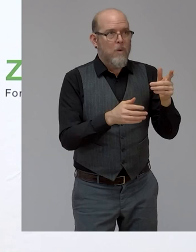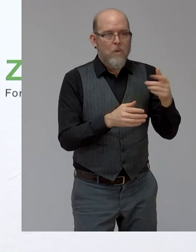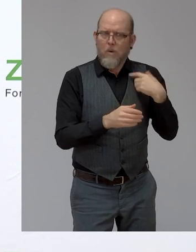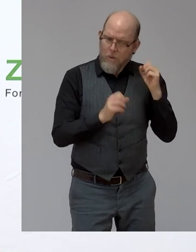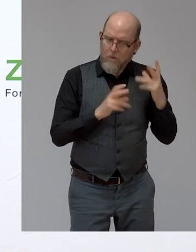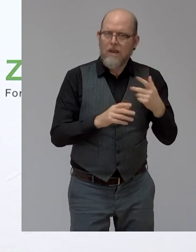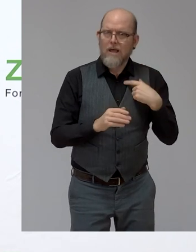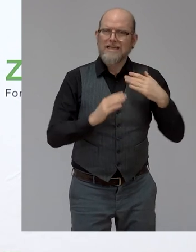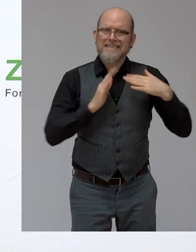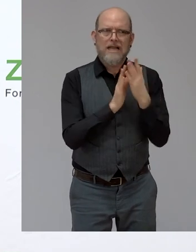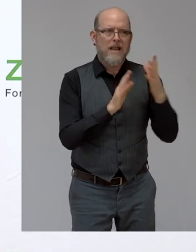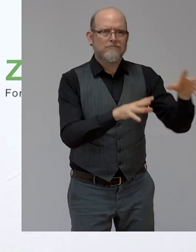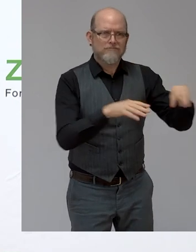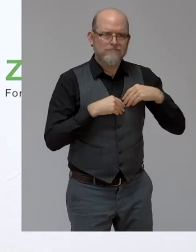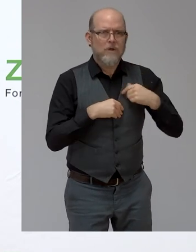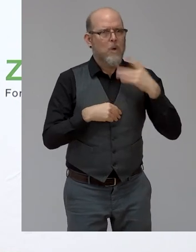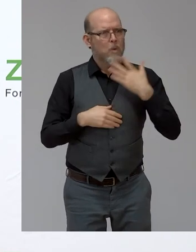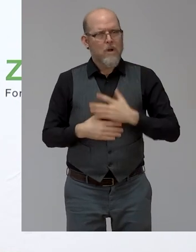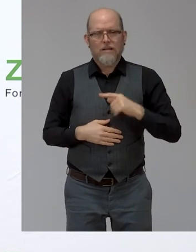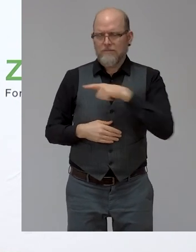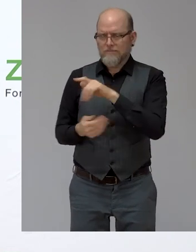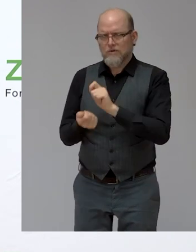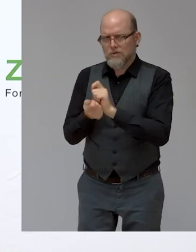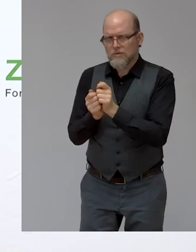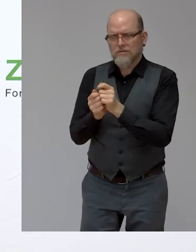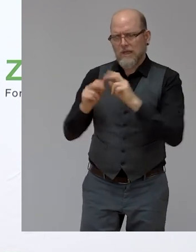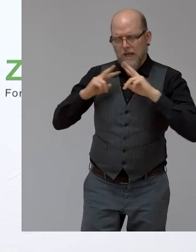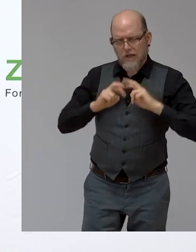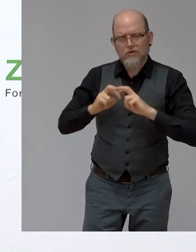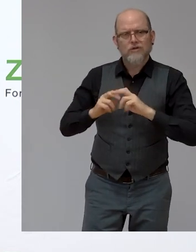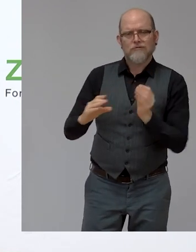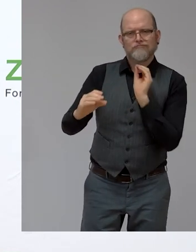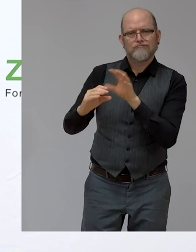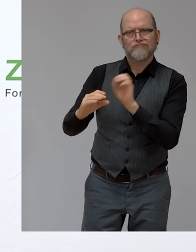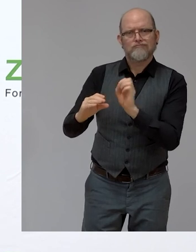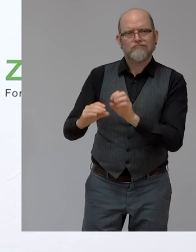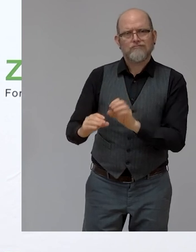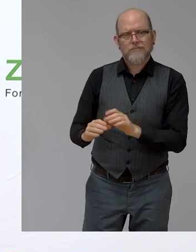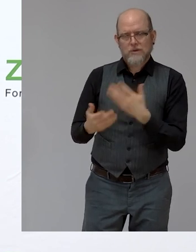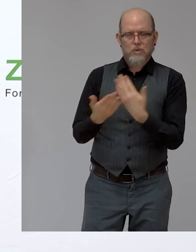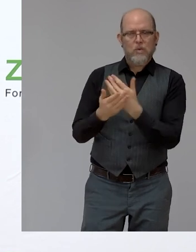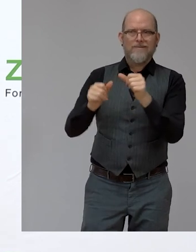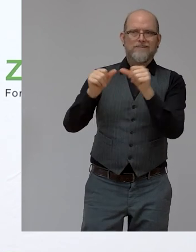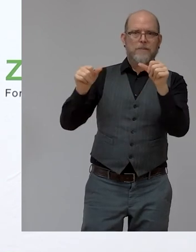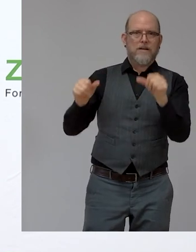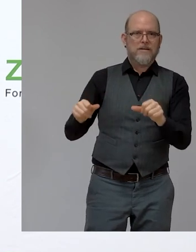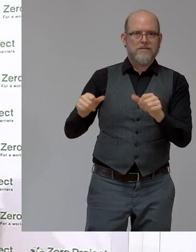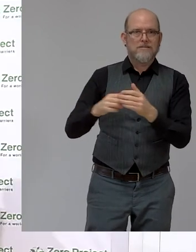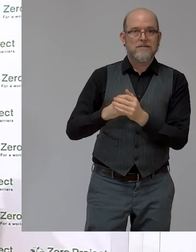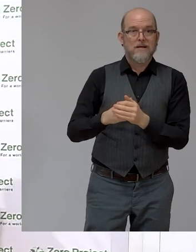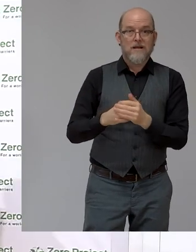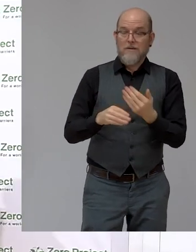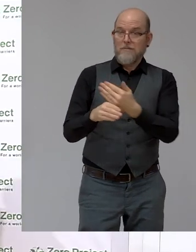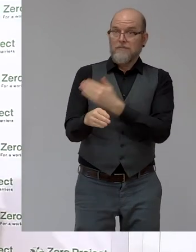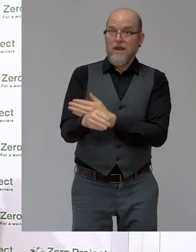this vast research and network in, in very different ways than we, uh, could do this, uh, before COVID. Maybe you can